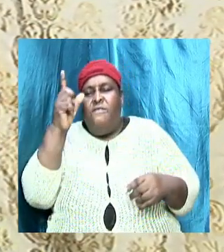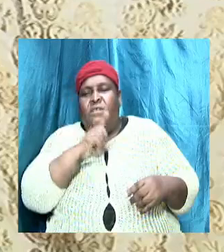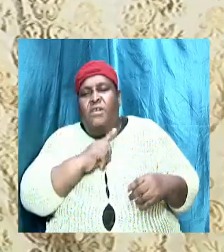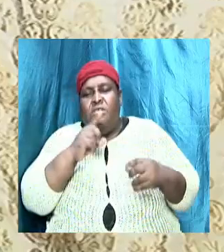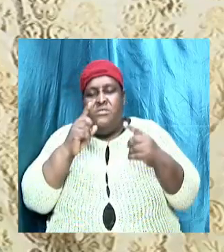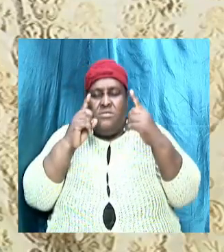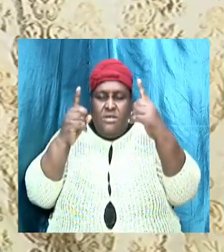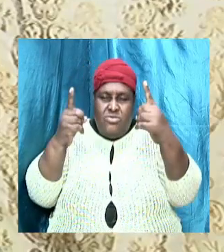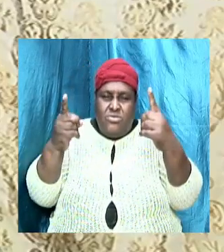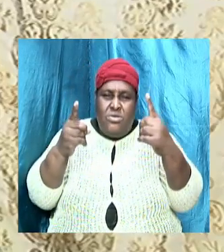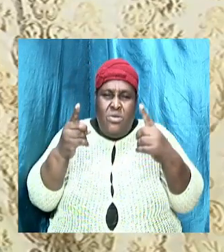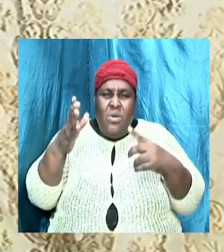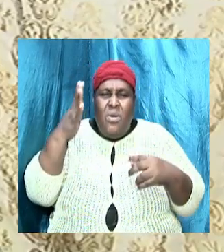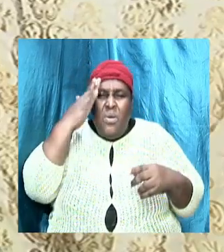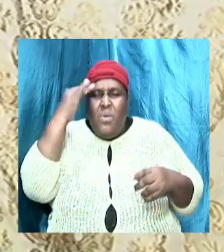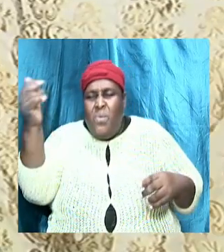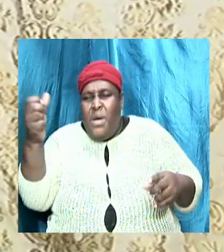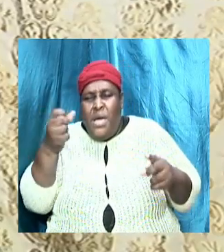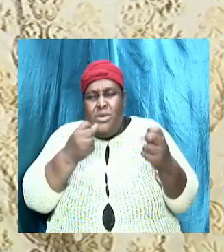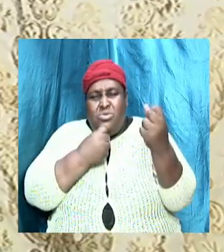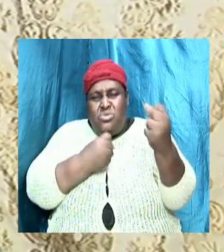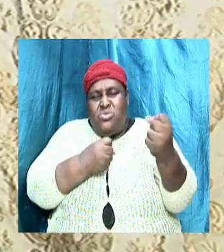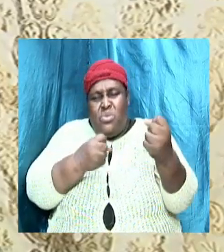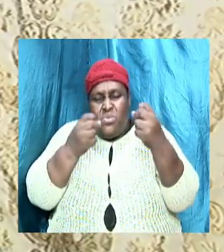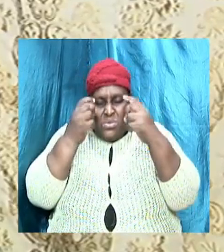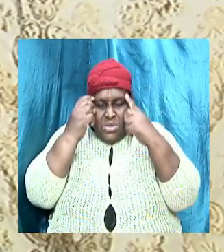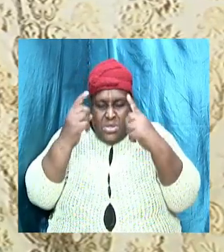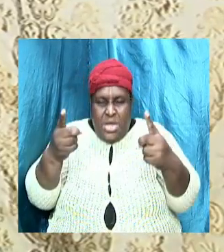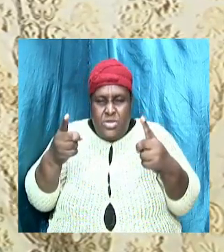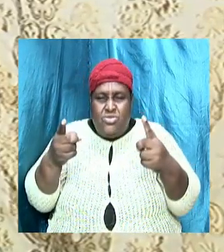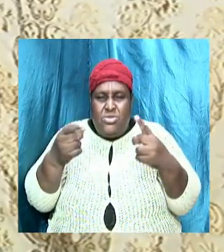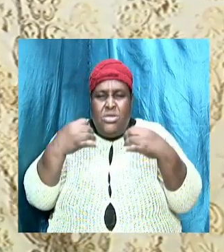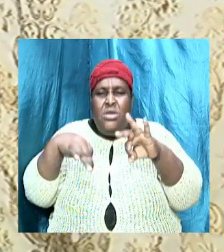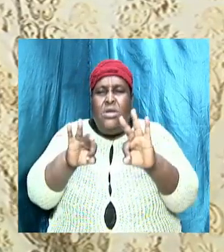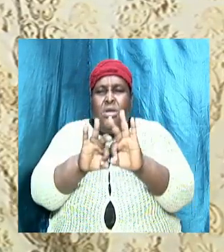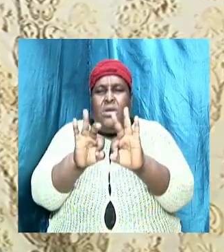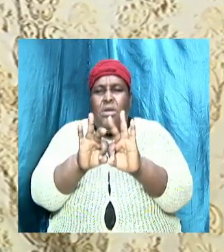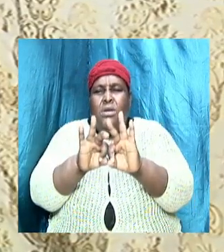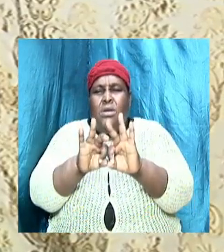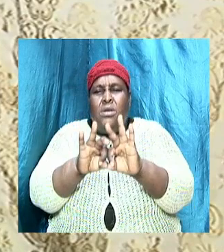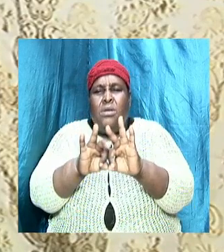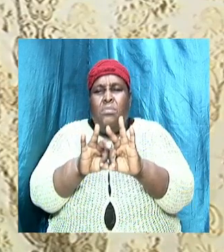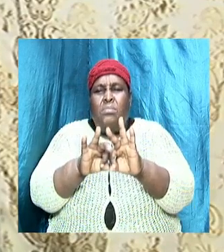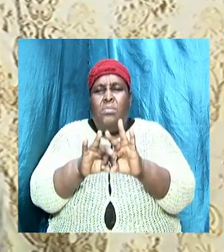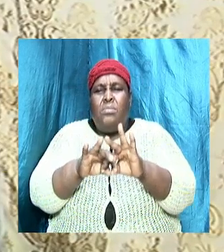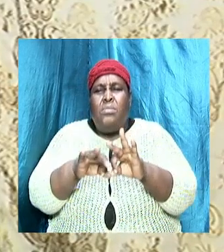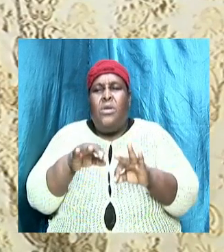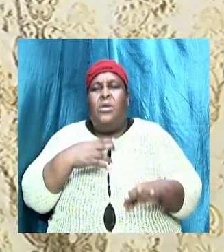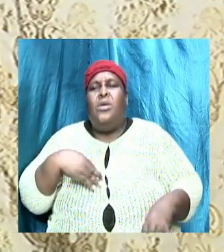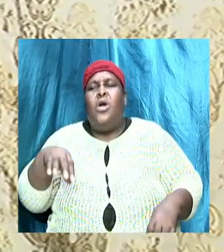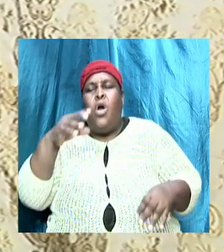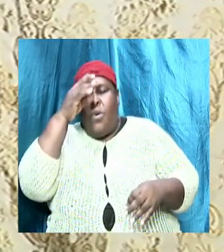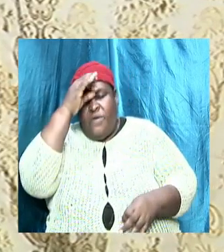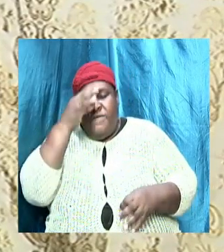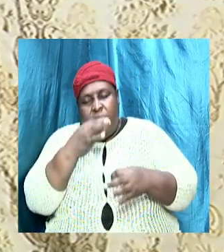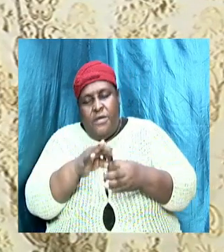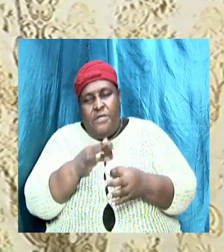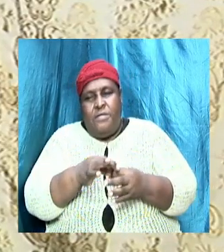But why is sound doctrine important? Sound doctrine is important because our faith